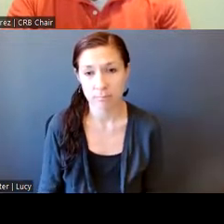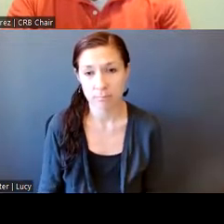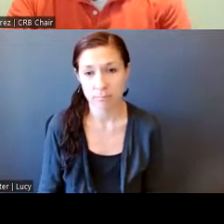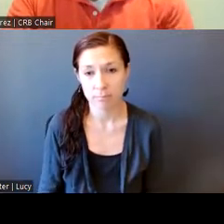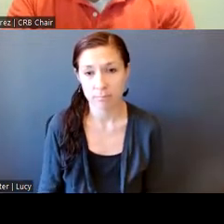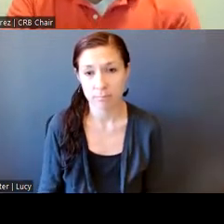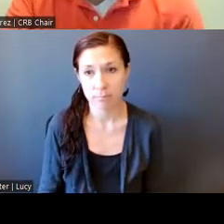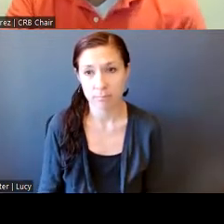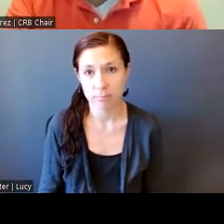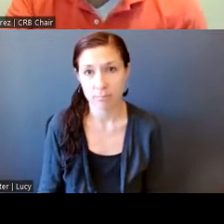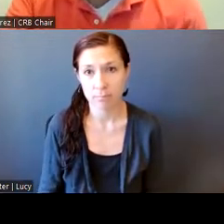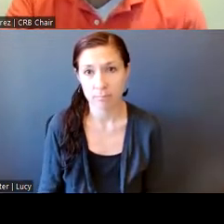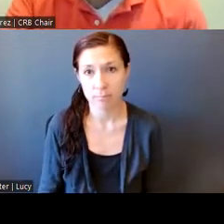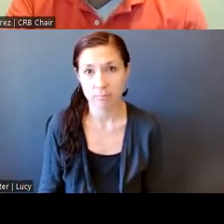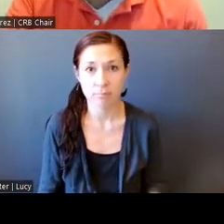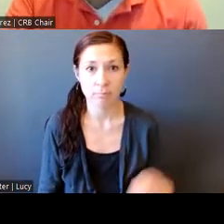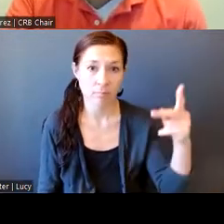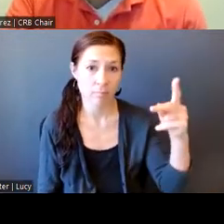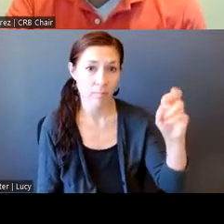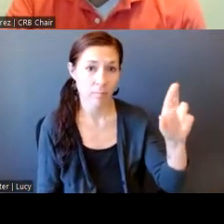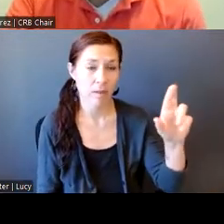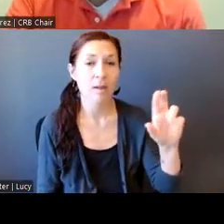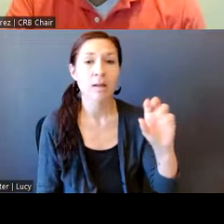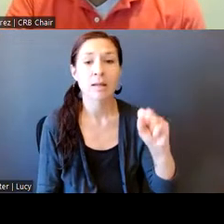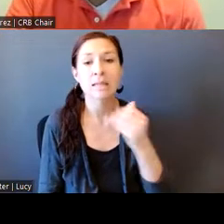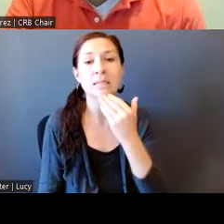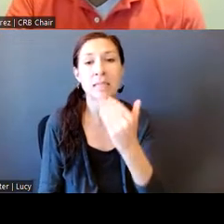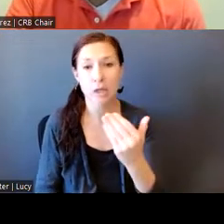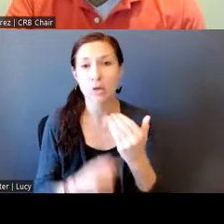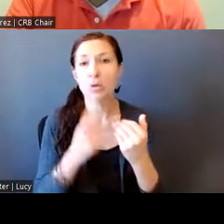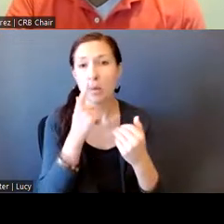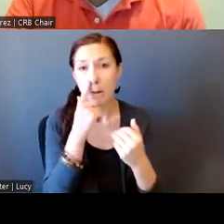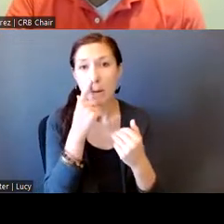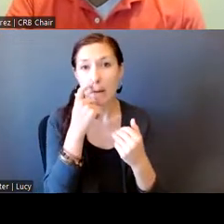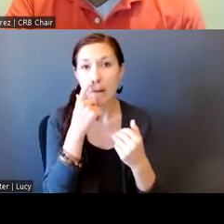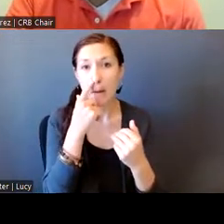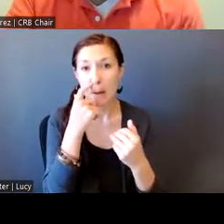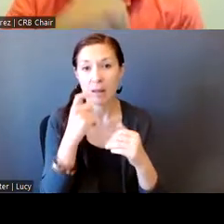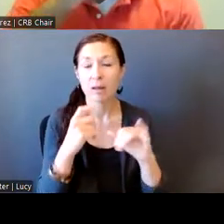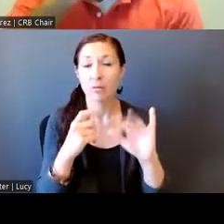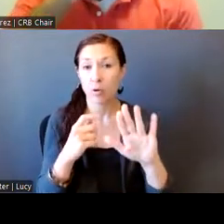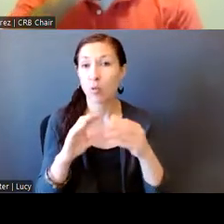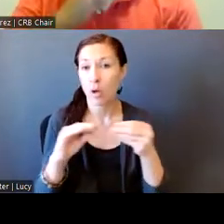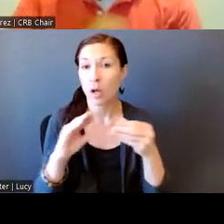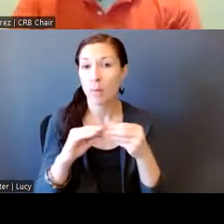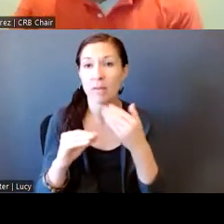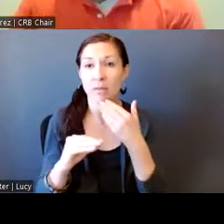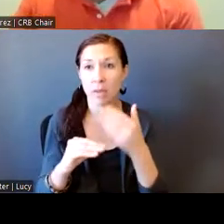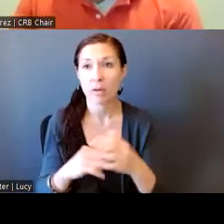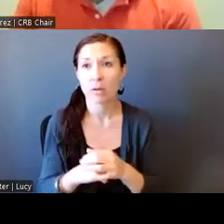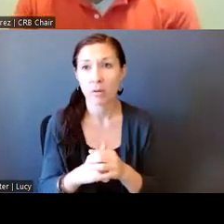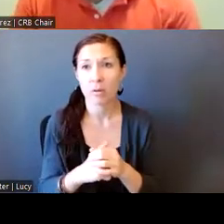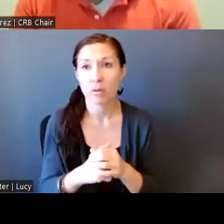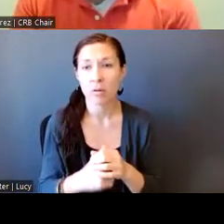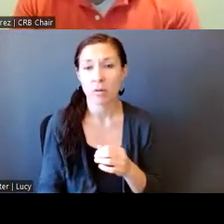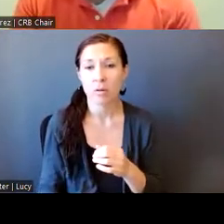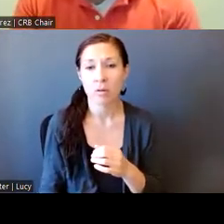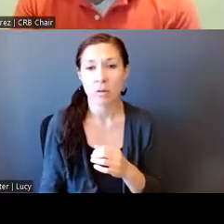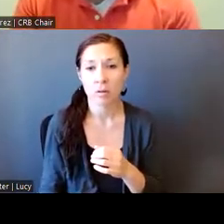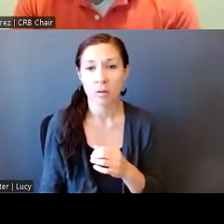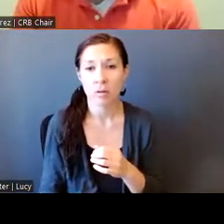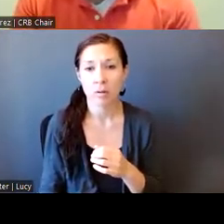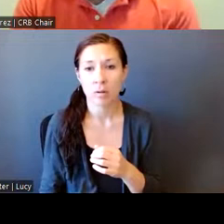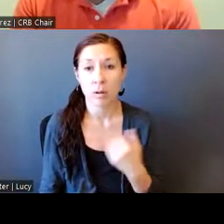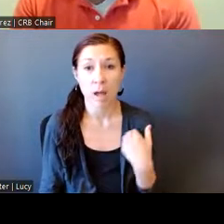I just wanted to acknowledge and thank them for, uh, making the comment and I think anytime that someone. have someone